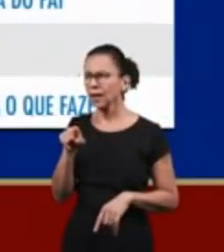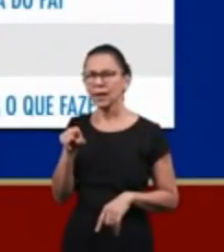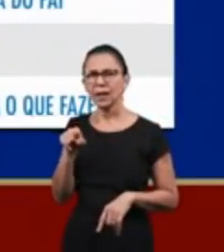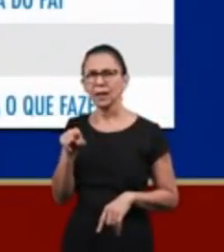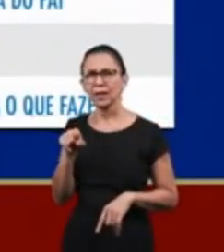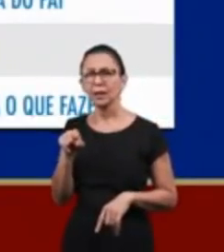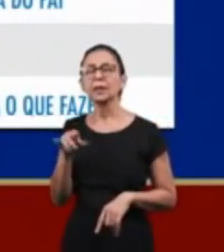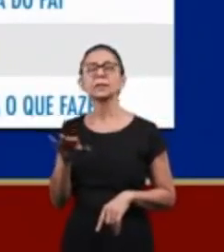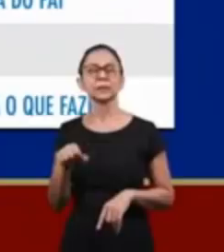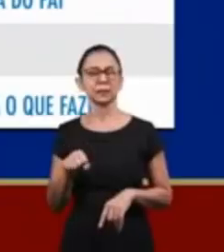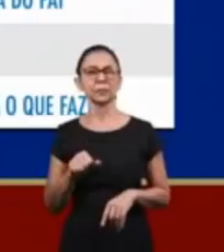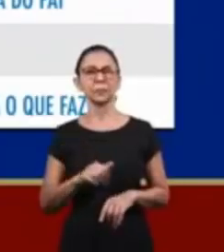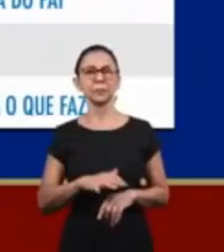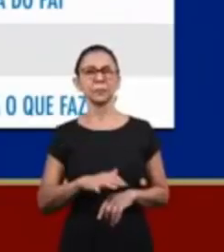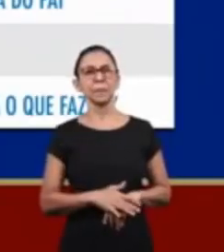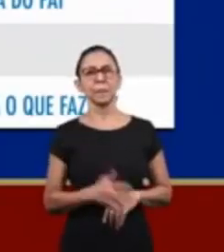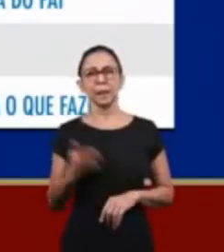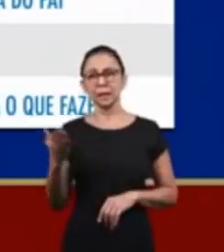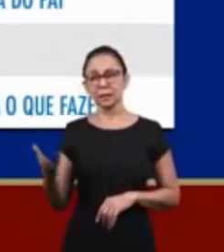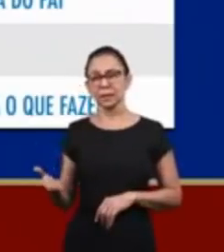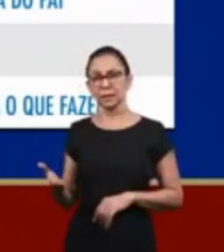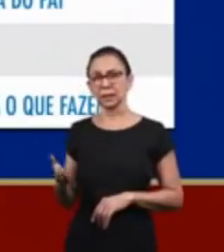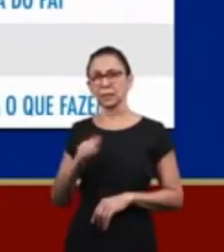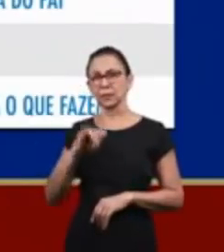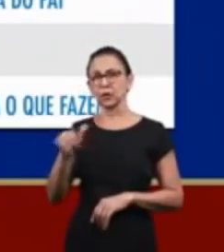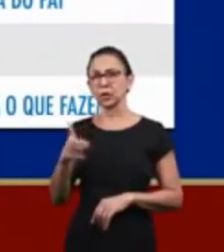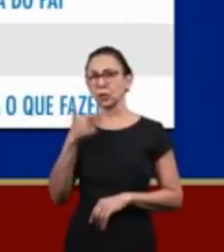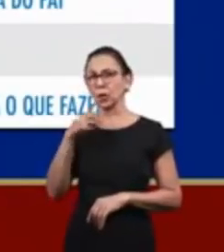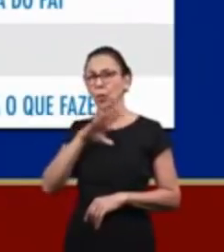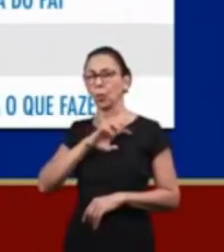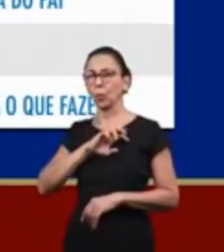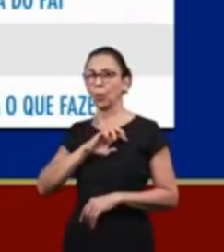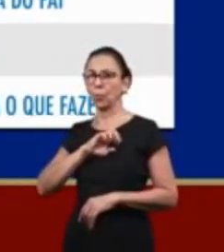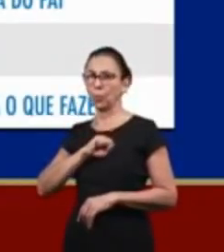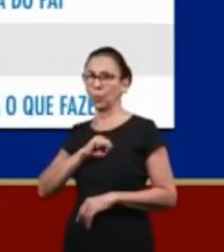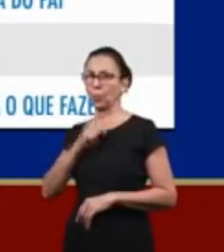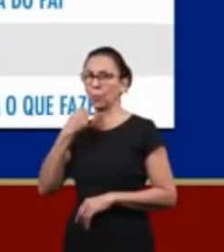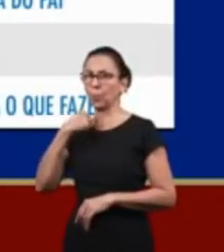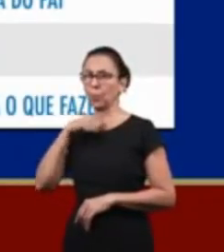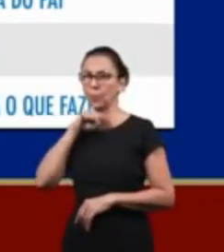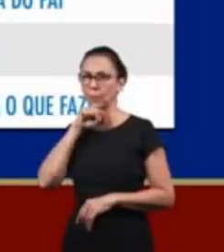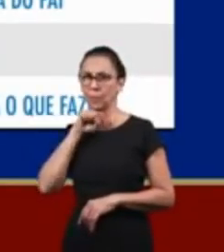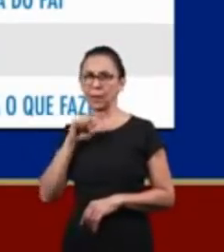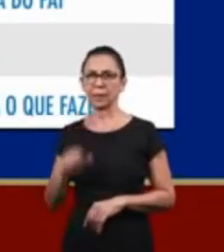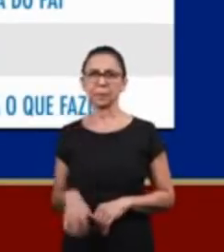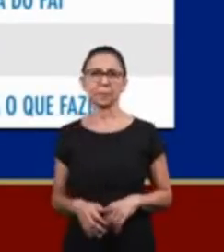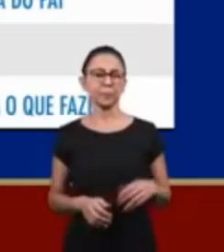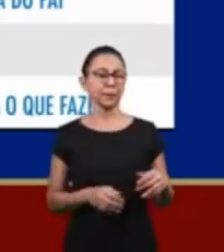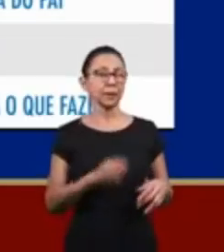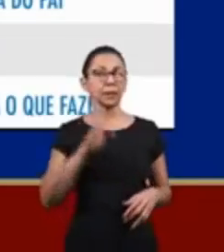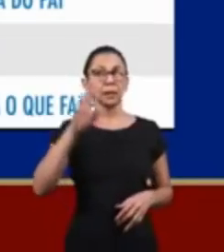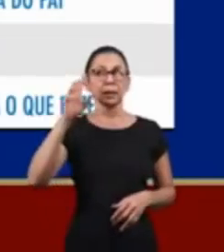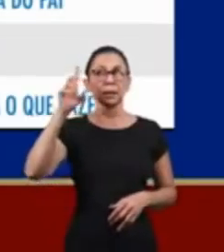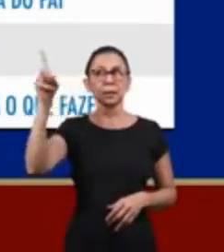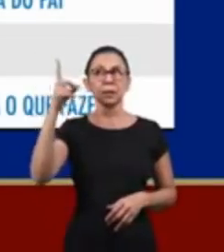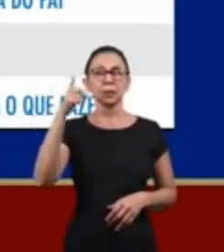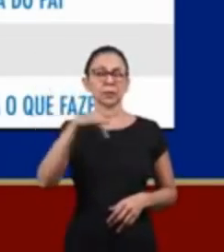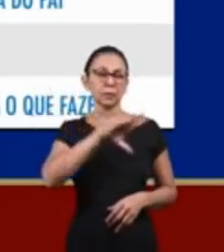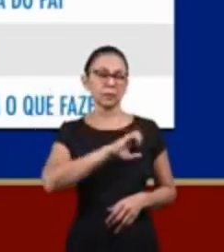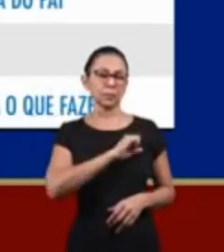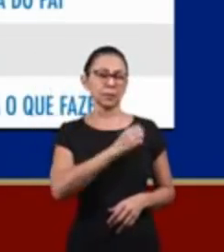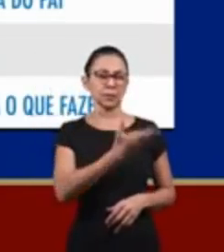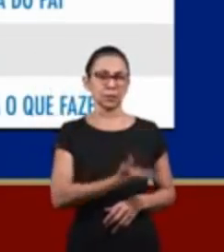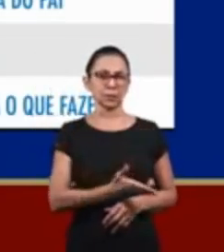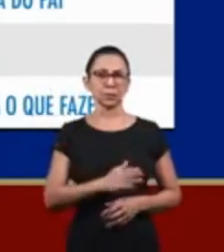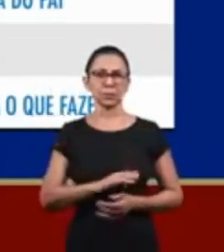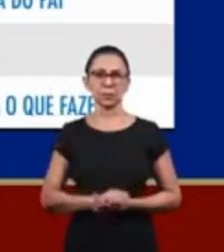centuries after the other. How amazing this is! Joseph was loved by his father, for example. Jesus, on the other hand, was